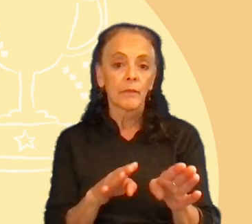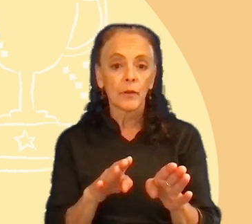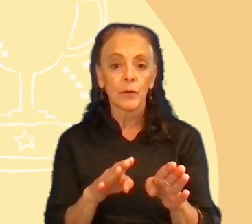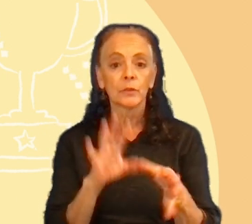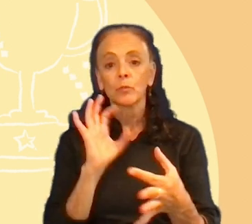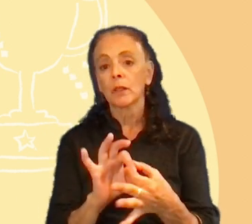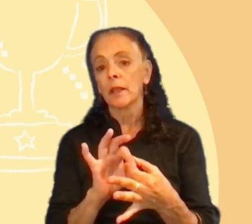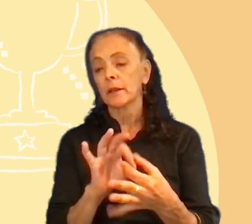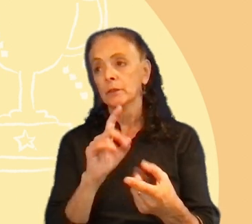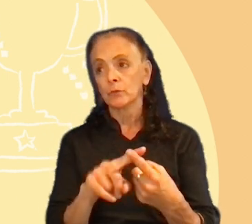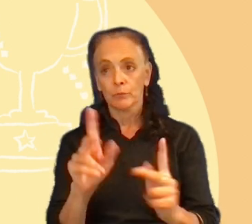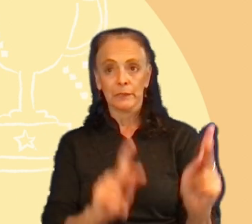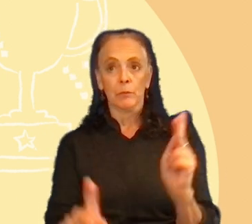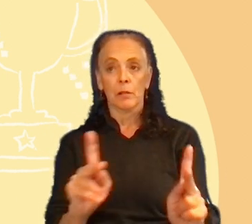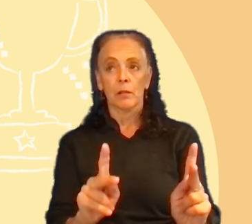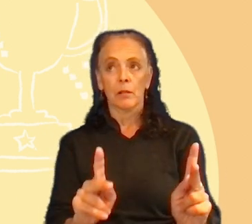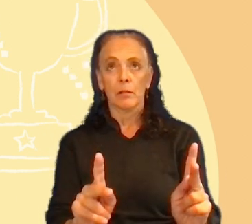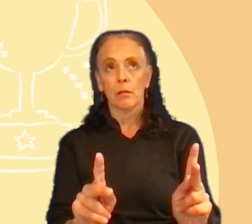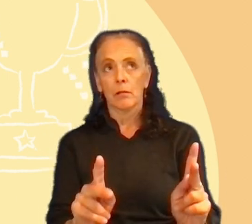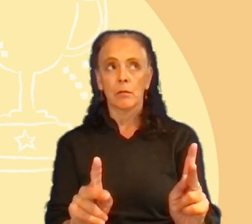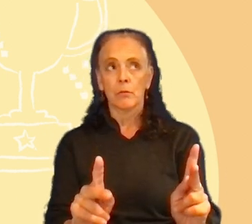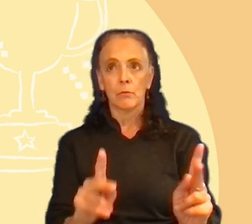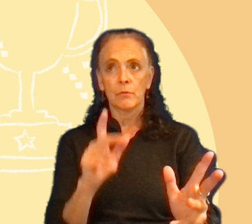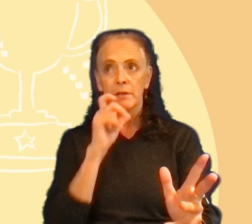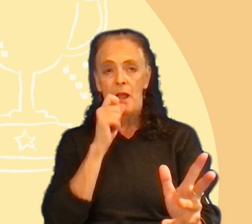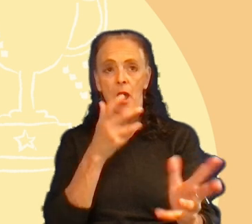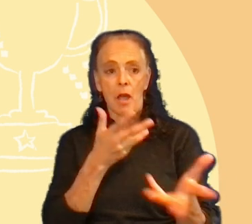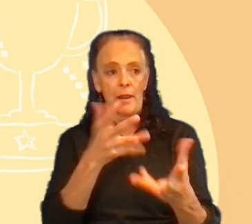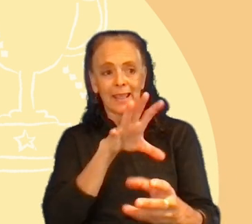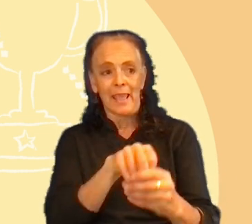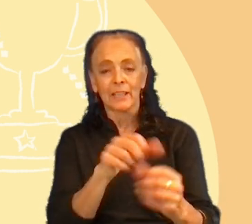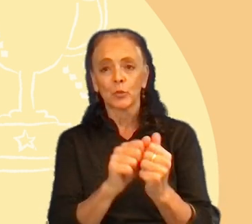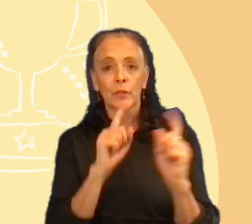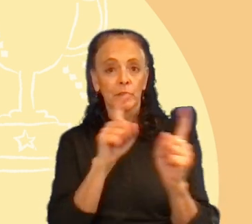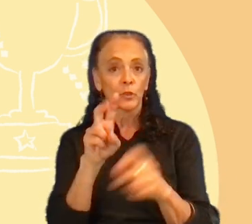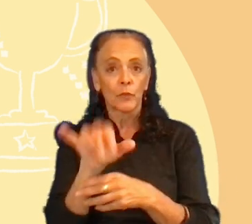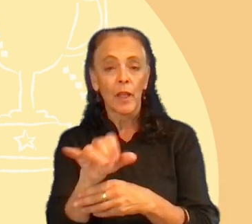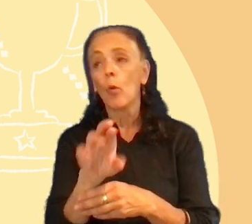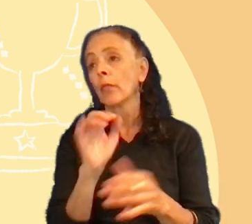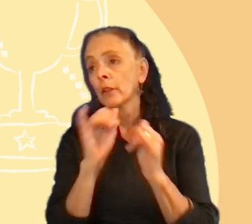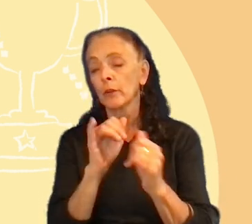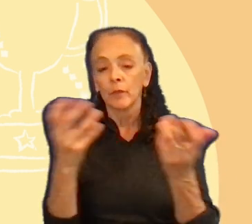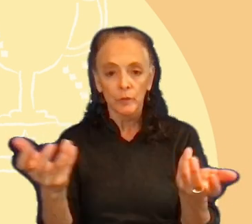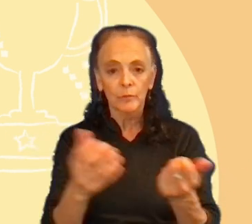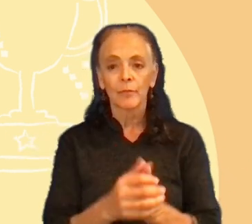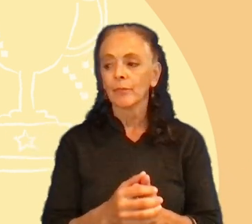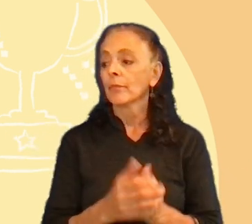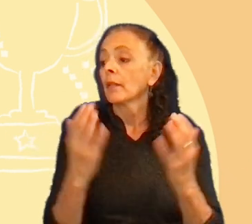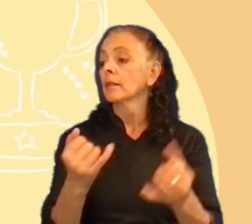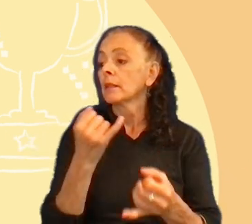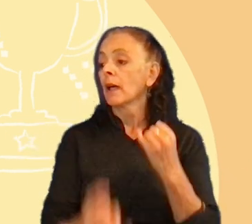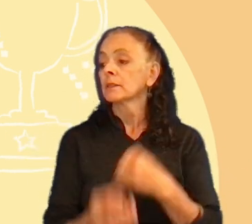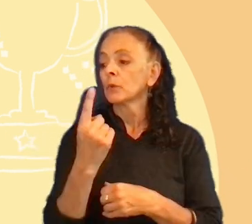to the people that didn't engage with the survey or the interviews. And the last one,